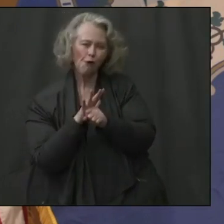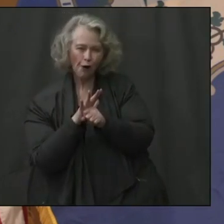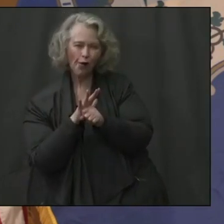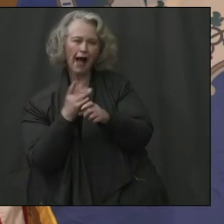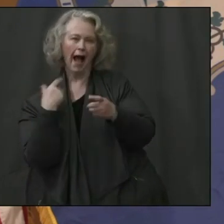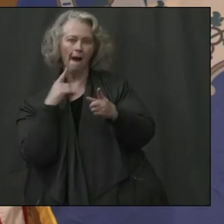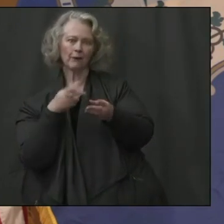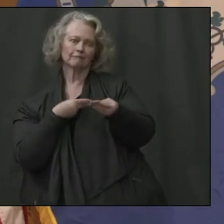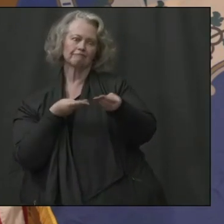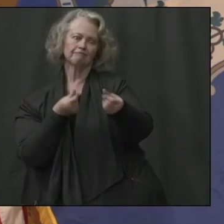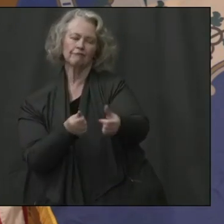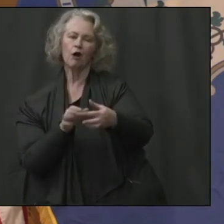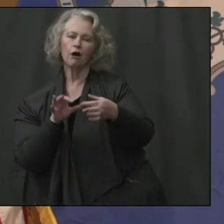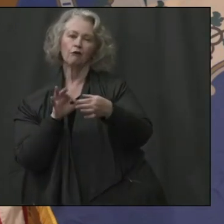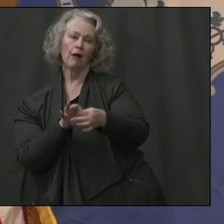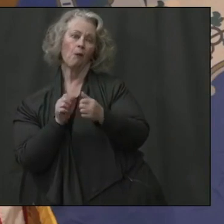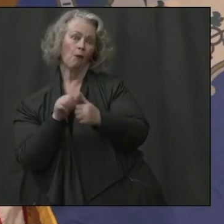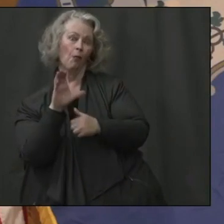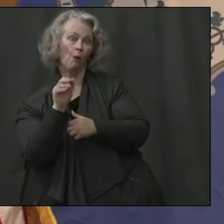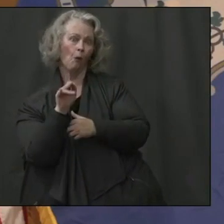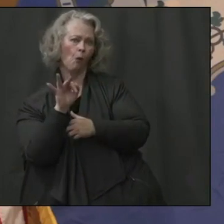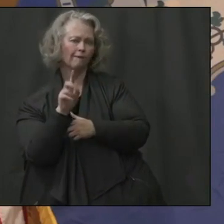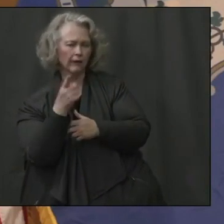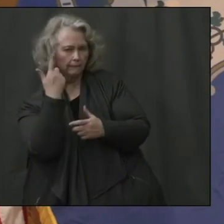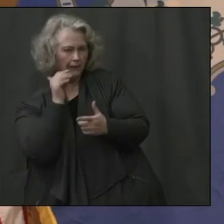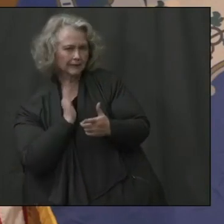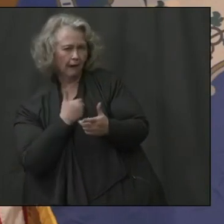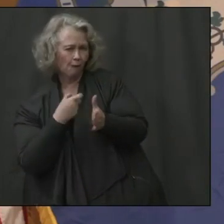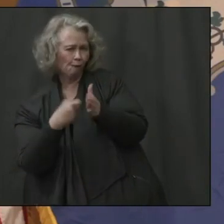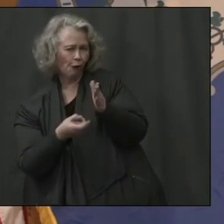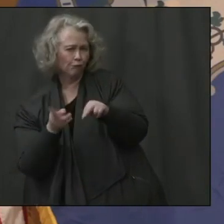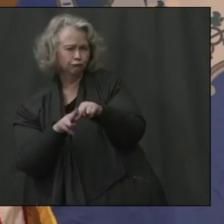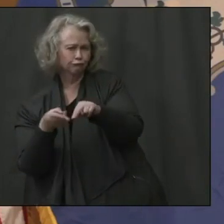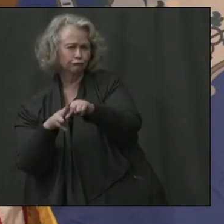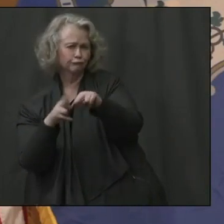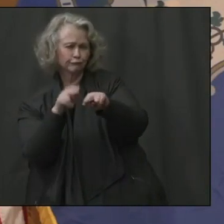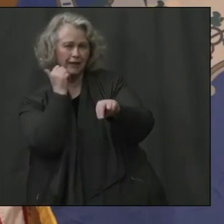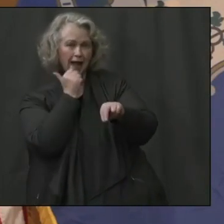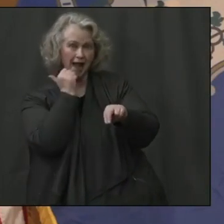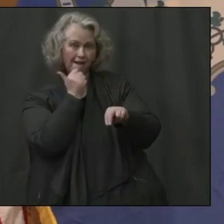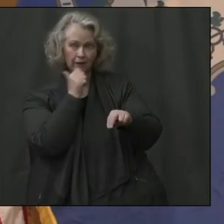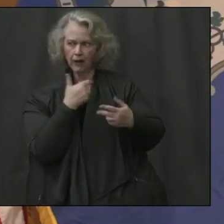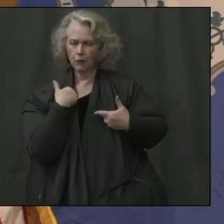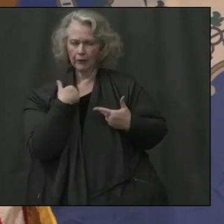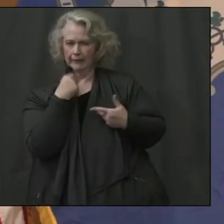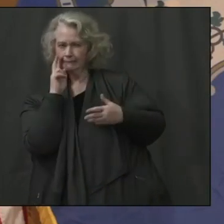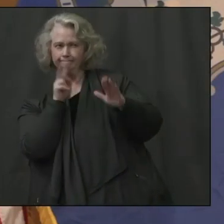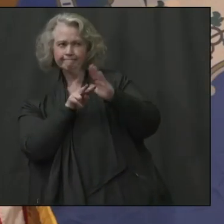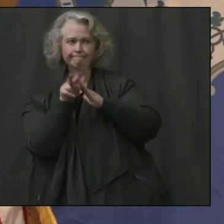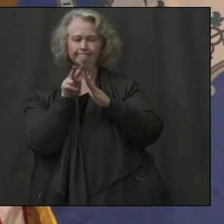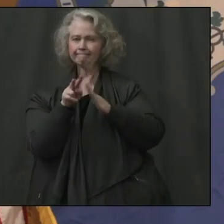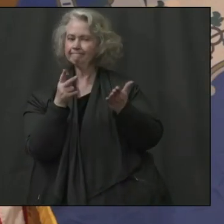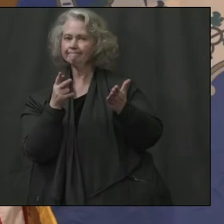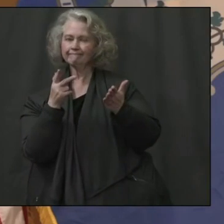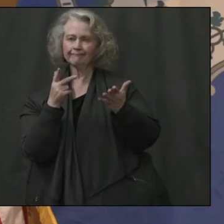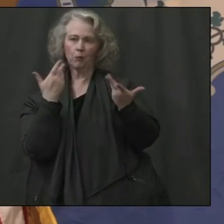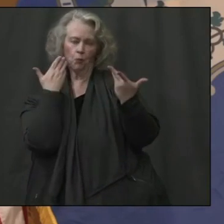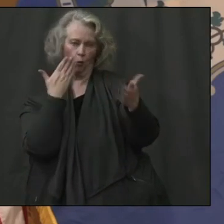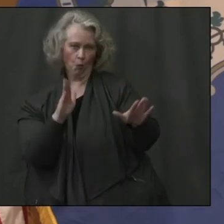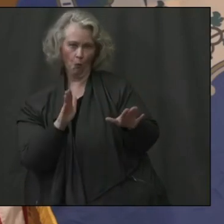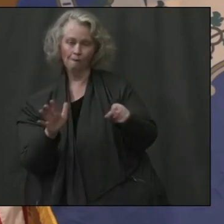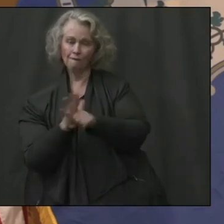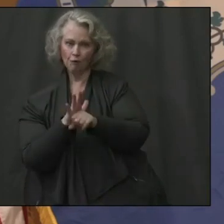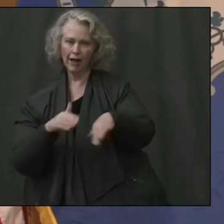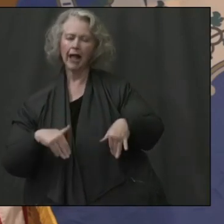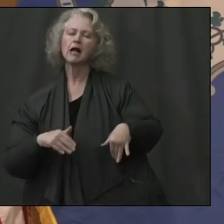um, in each day as we determine what's necessary to protect and save lives here in the state of Connecticut. Um, we do project that,